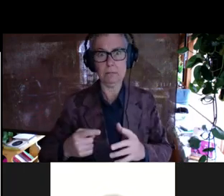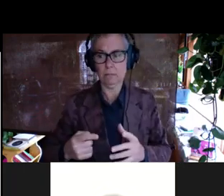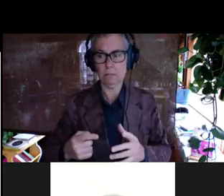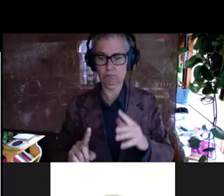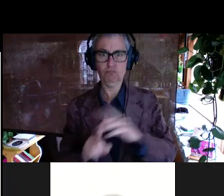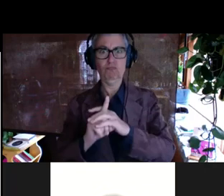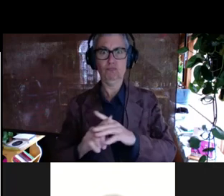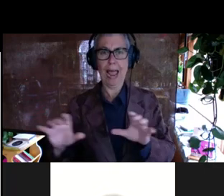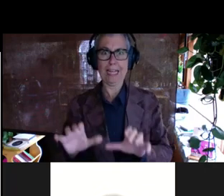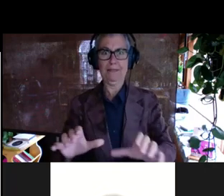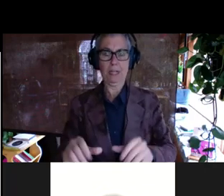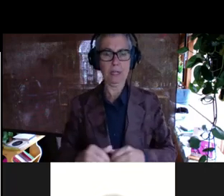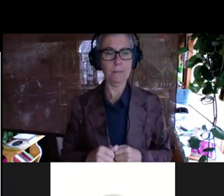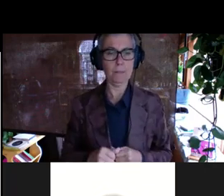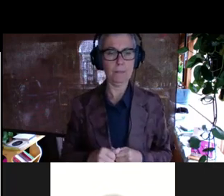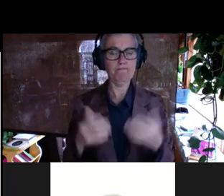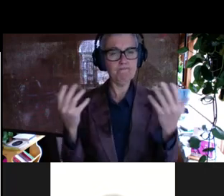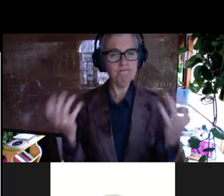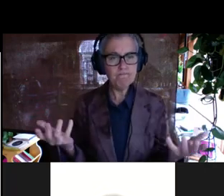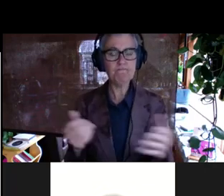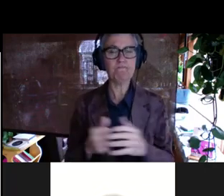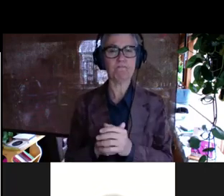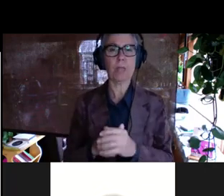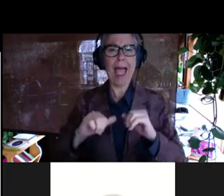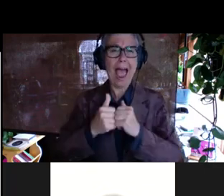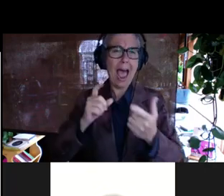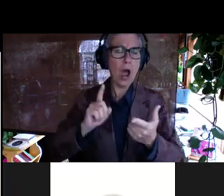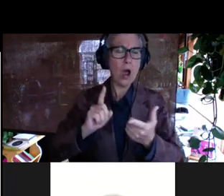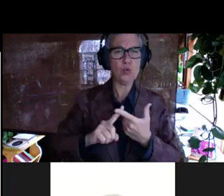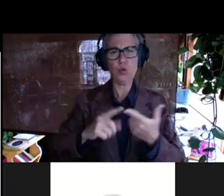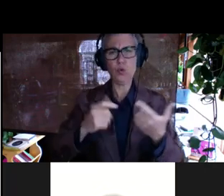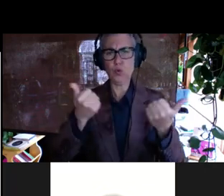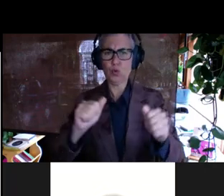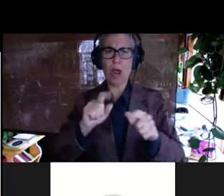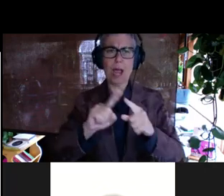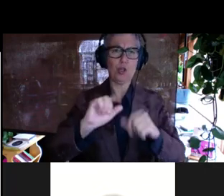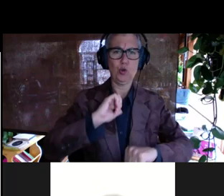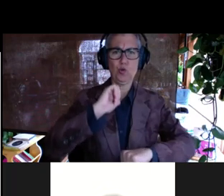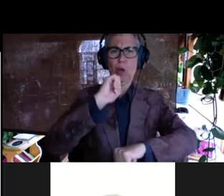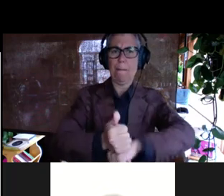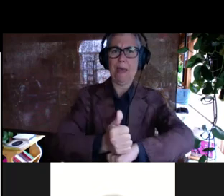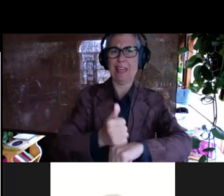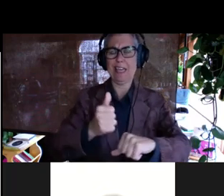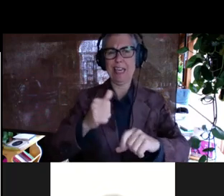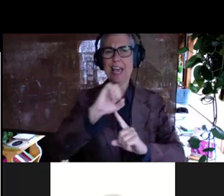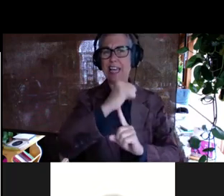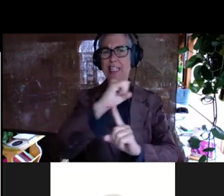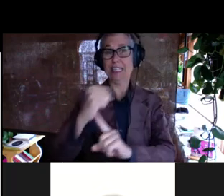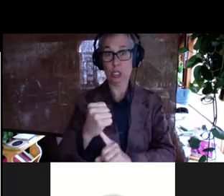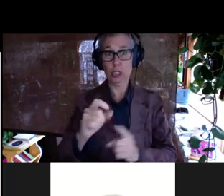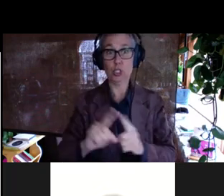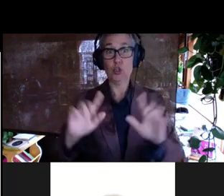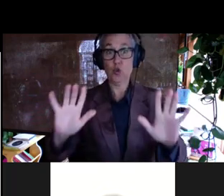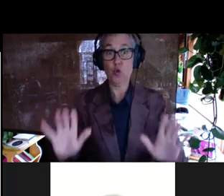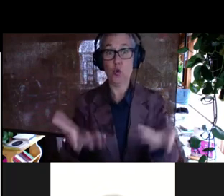And, uh, one reasonable way to attempt to pick some conditions, some environmental conditions to evolve all of